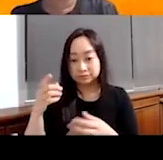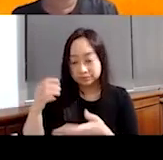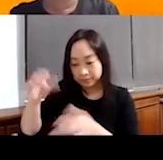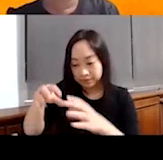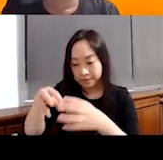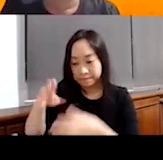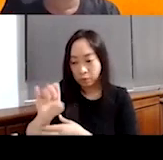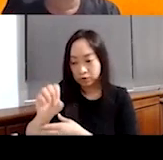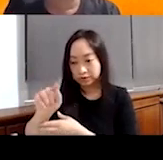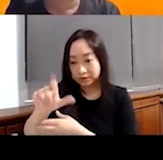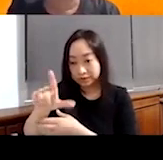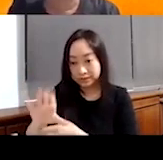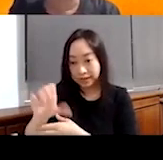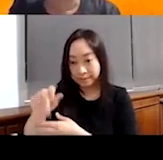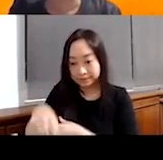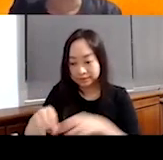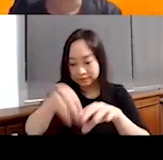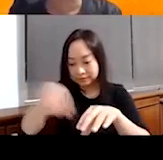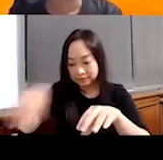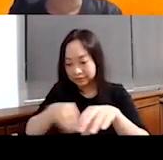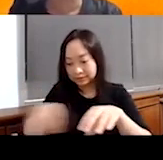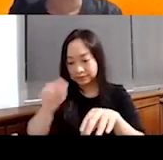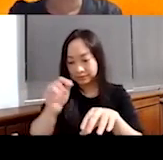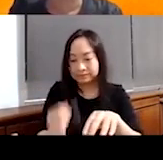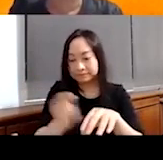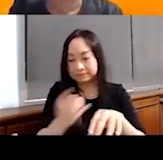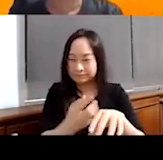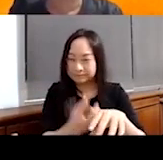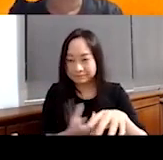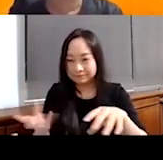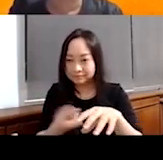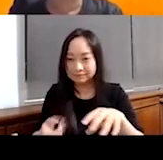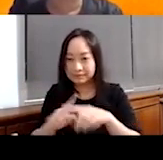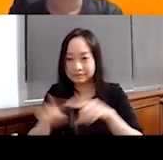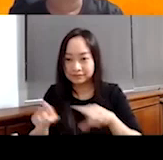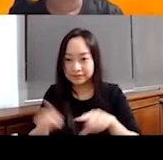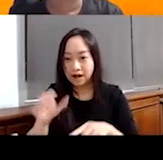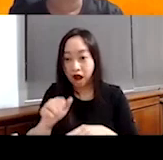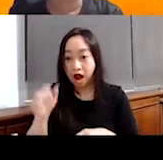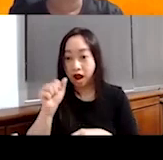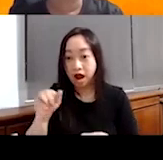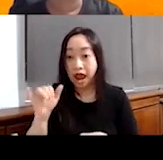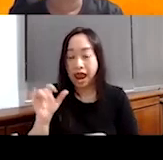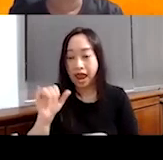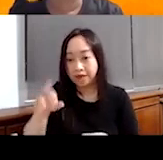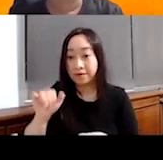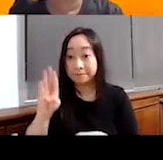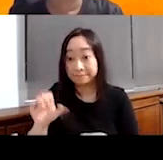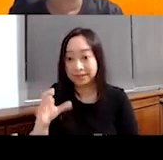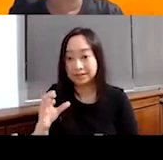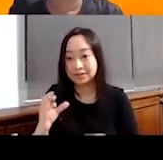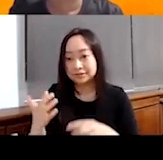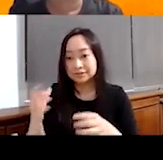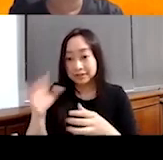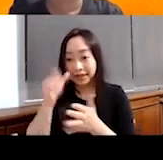and it taught teachers an interactive learning style, and it also addresses issues of physical discipline. So trying to take away sort